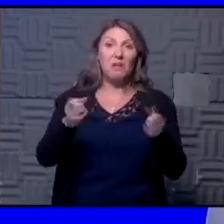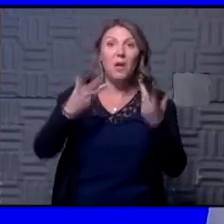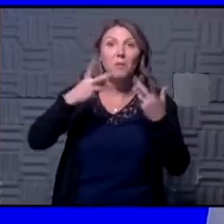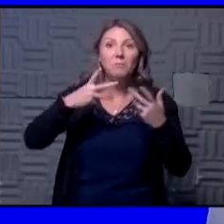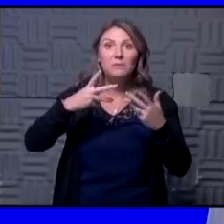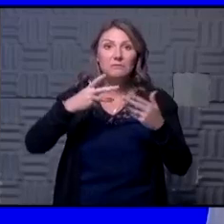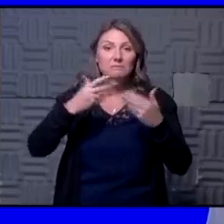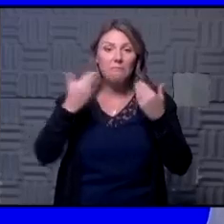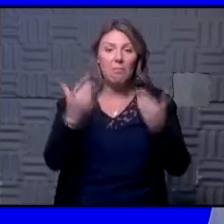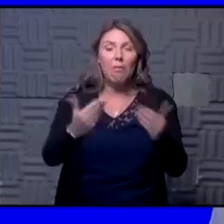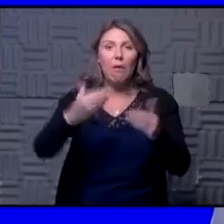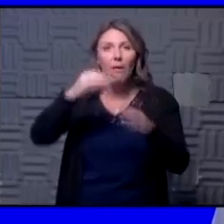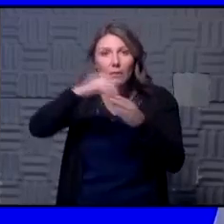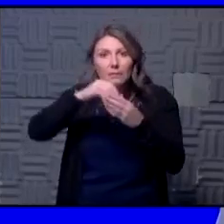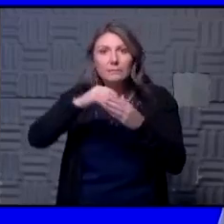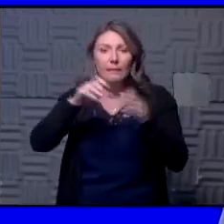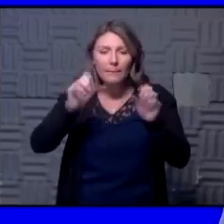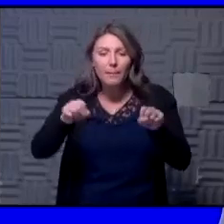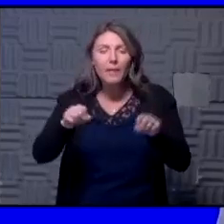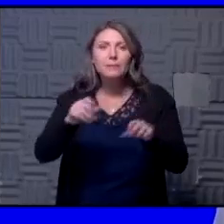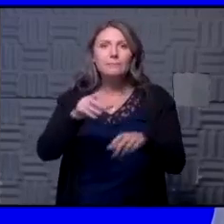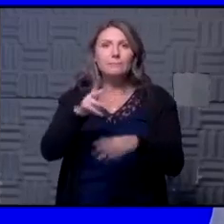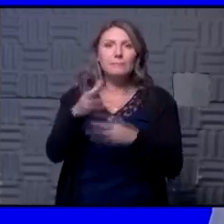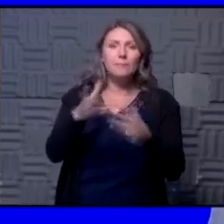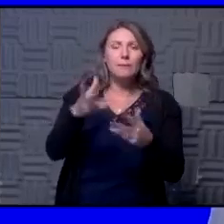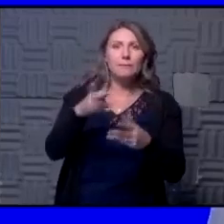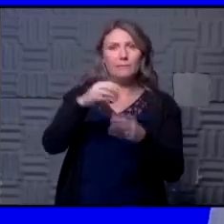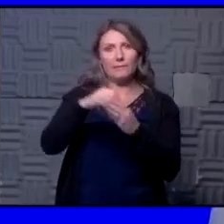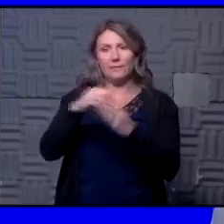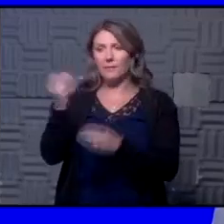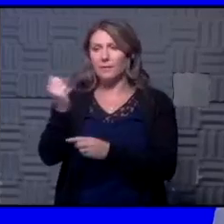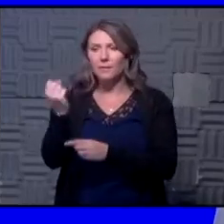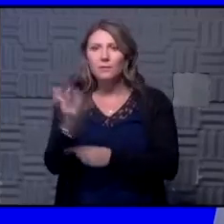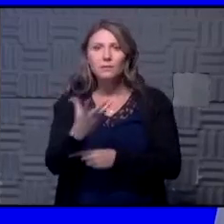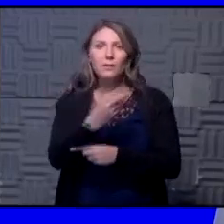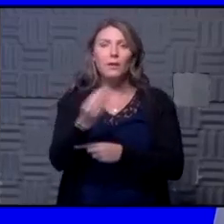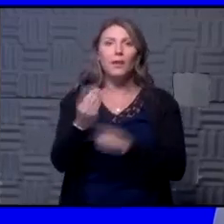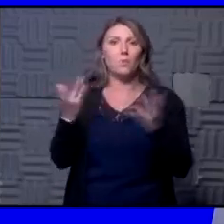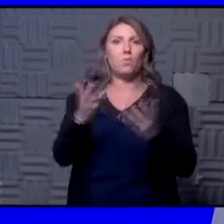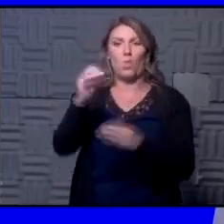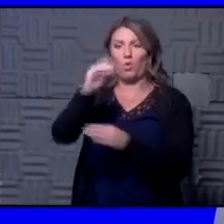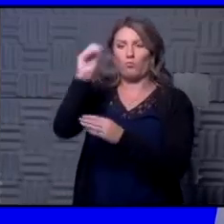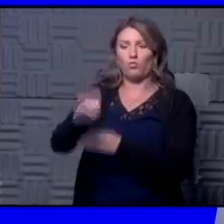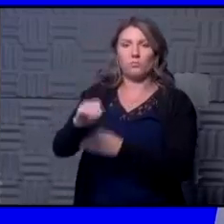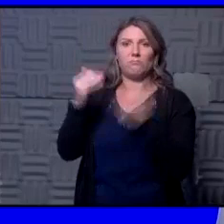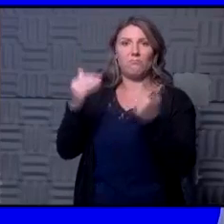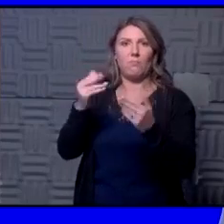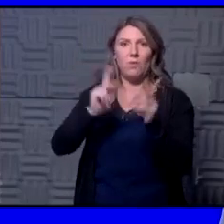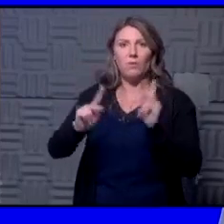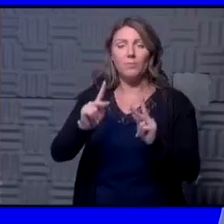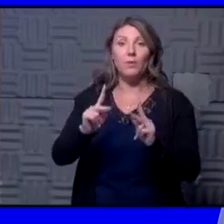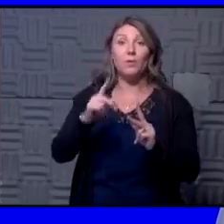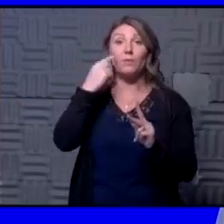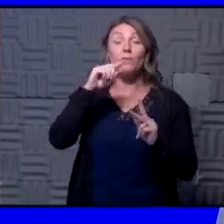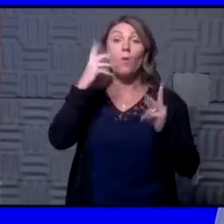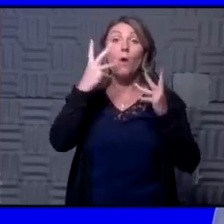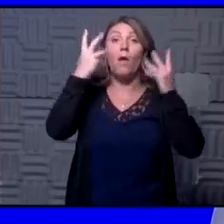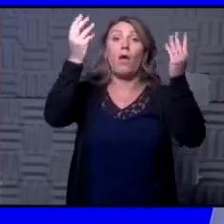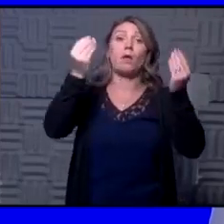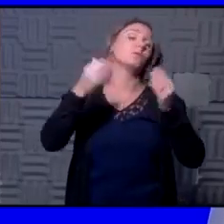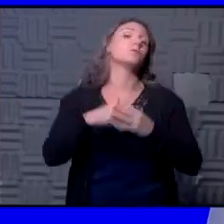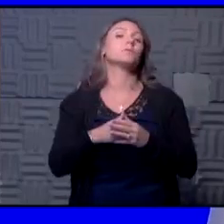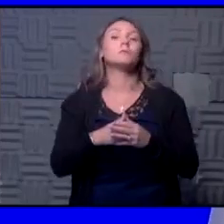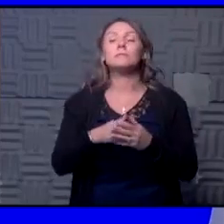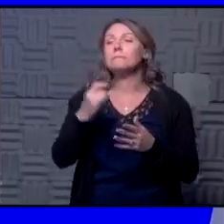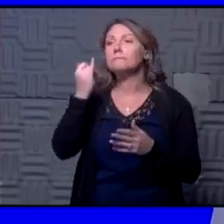um capacity within that casino and what percentage are they allowing people in now certainly for outdoors whether